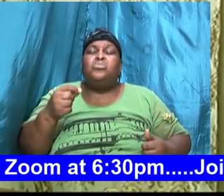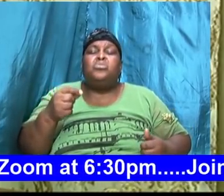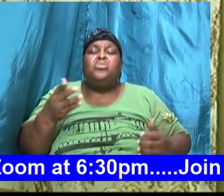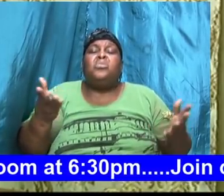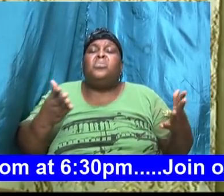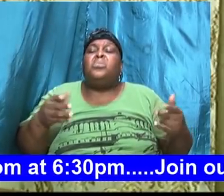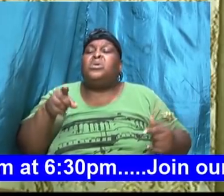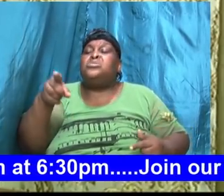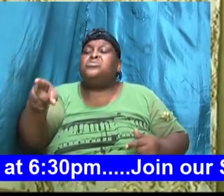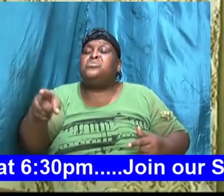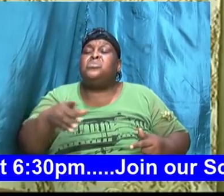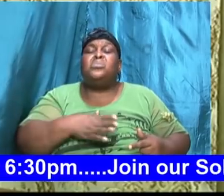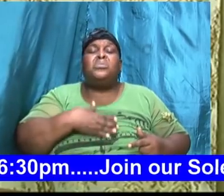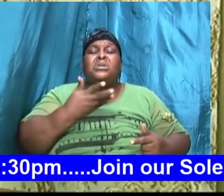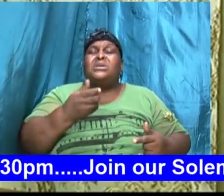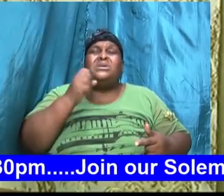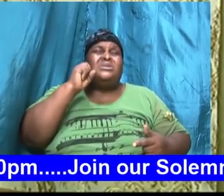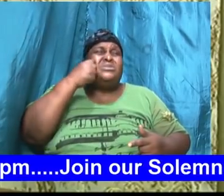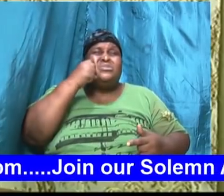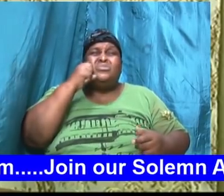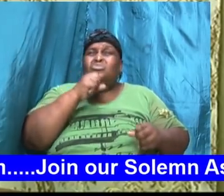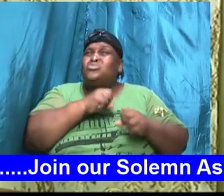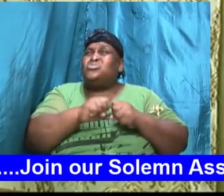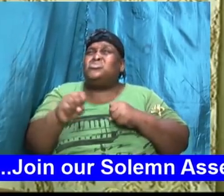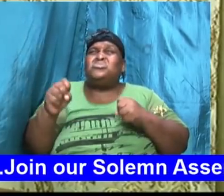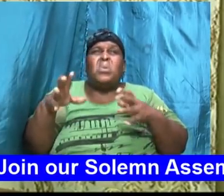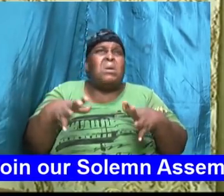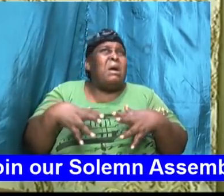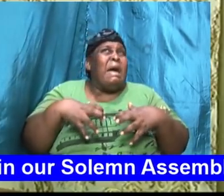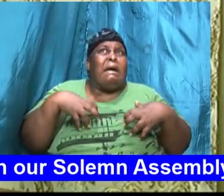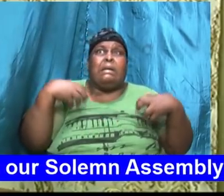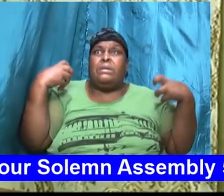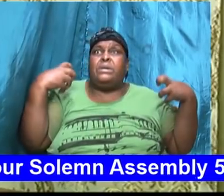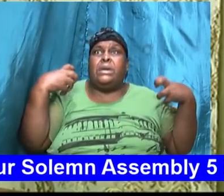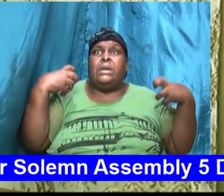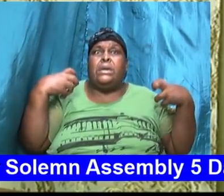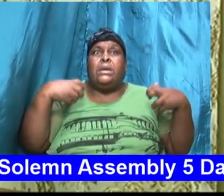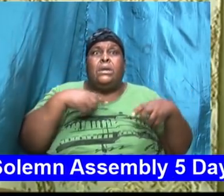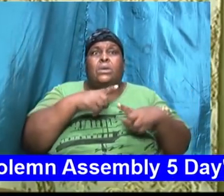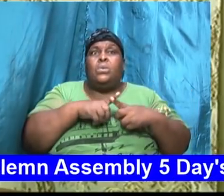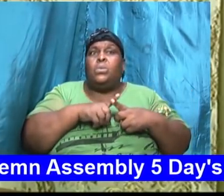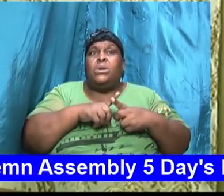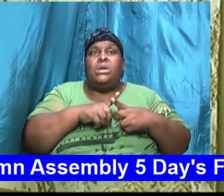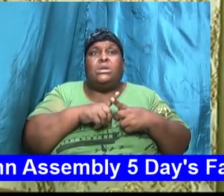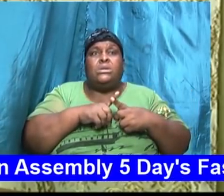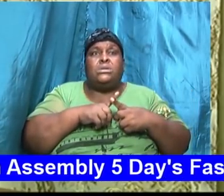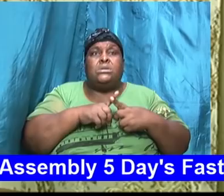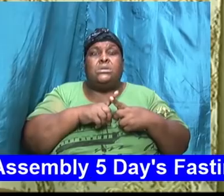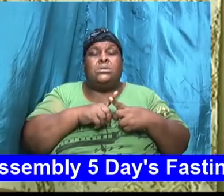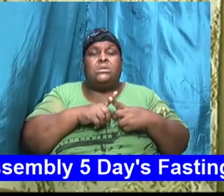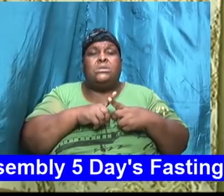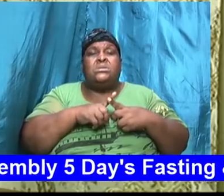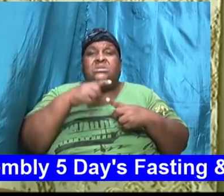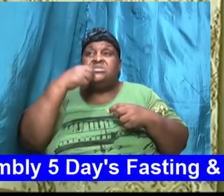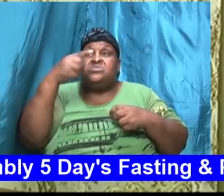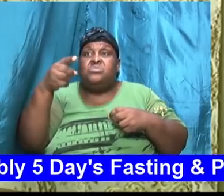Sarah was so angry that when she dealt with Hagar run leave the house